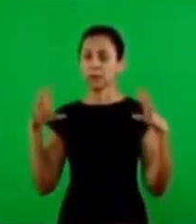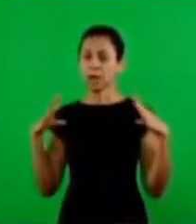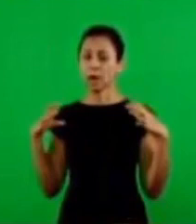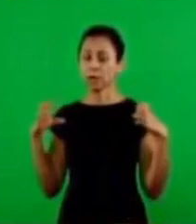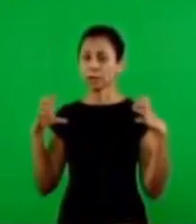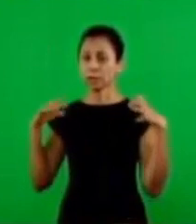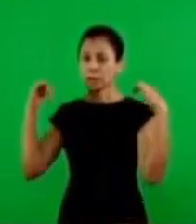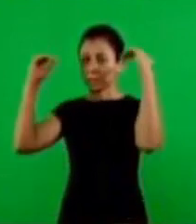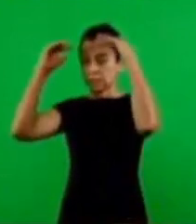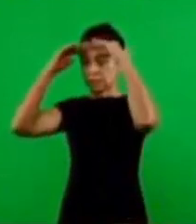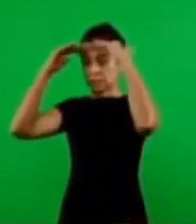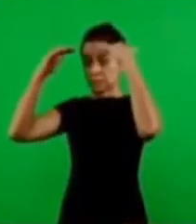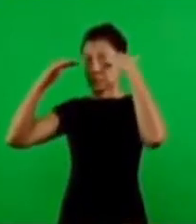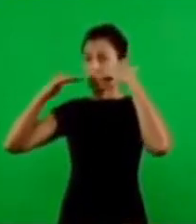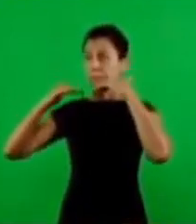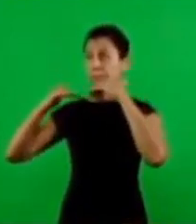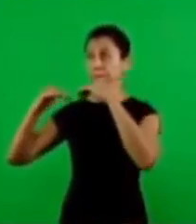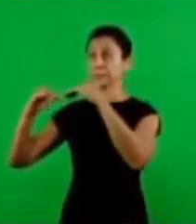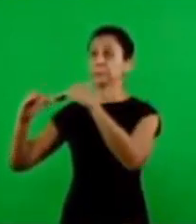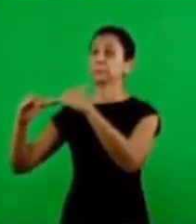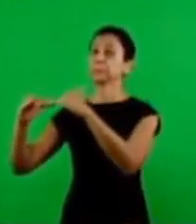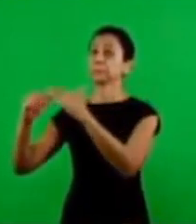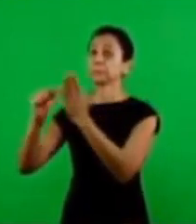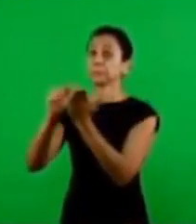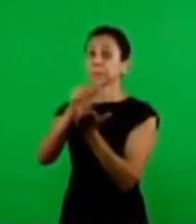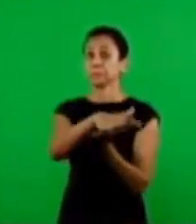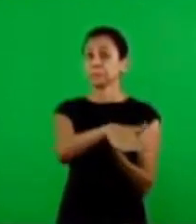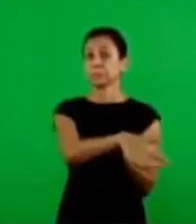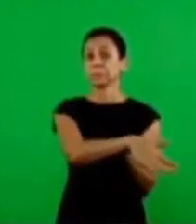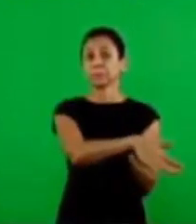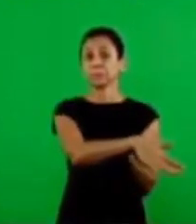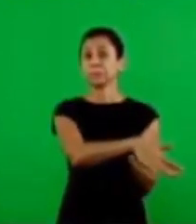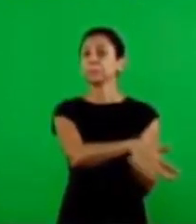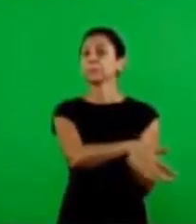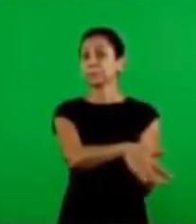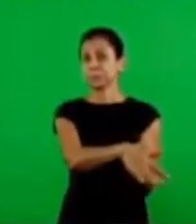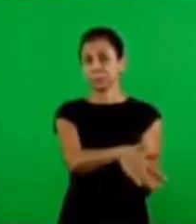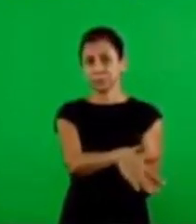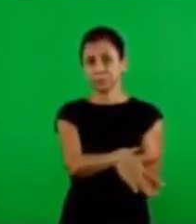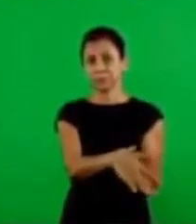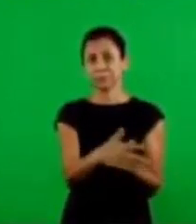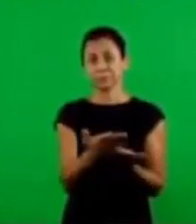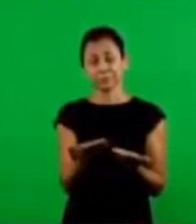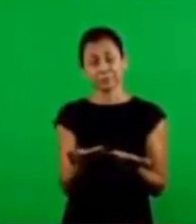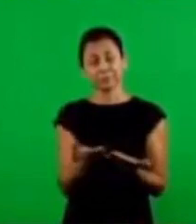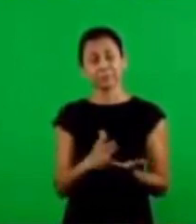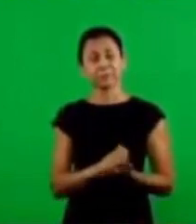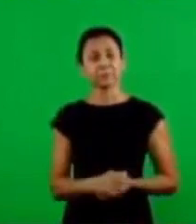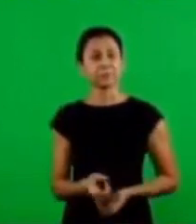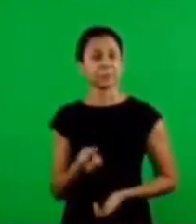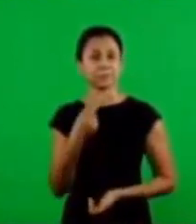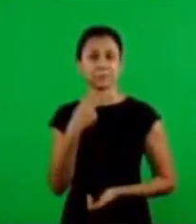the word says that the angels didn't accept the ordination of the Lord he placed them in the darkness